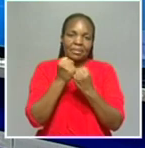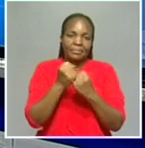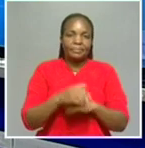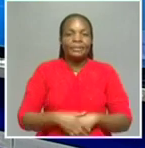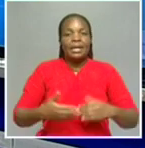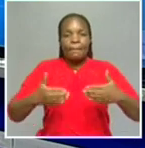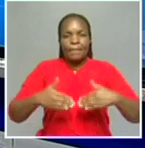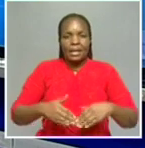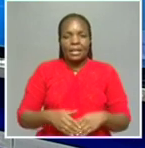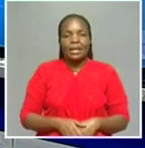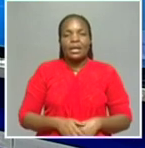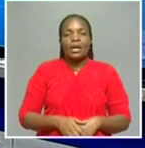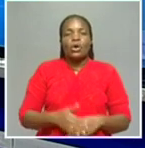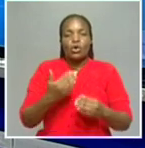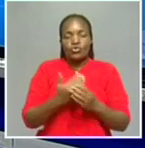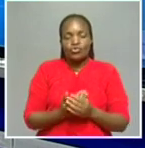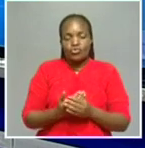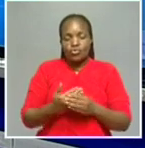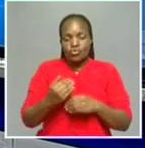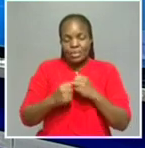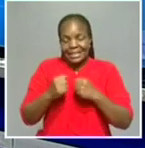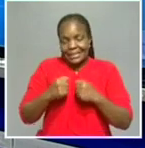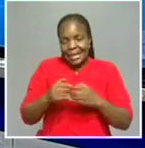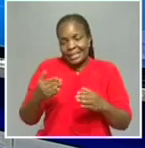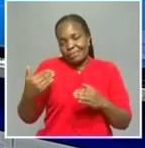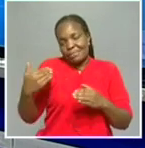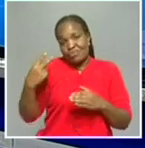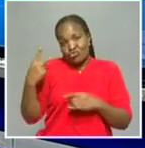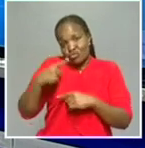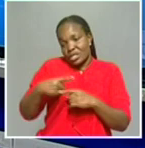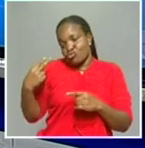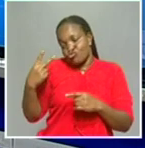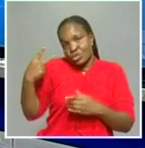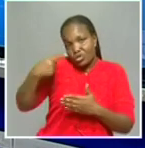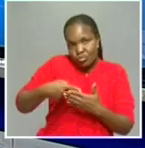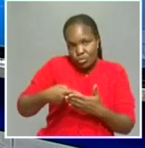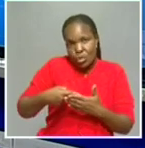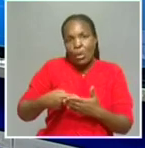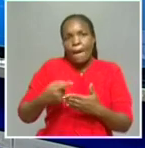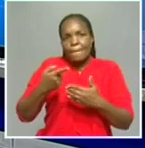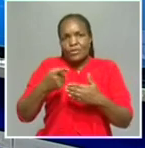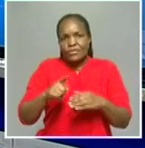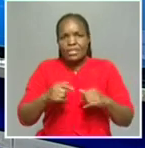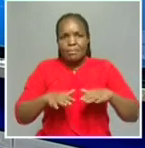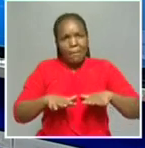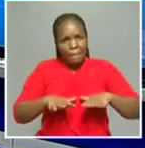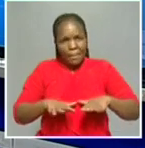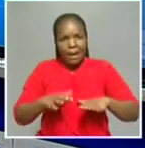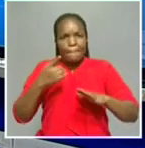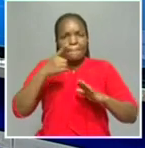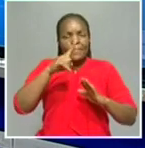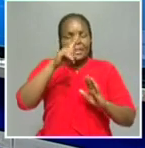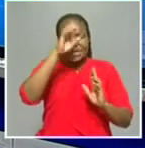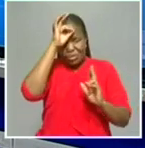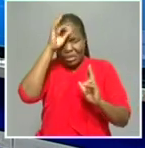It is the second day of the New Year and all still seem to be under control as far as the New Year's crime is concerned. Now to give us a brief update